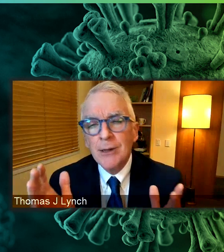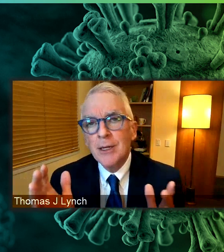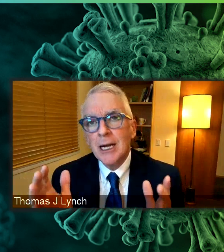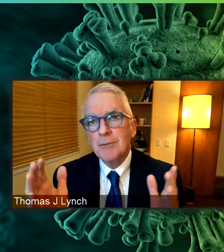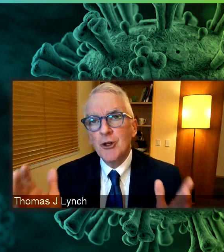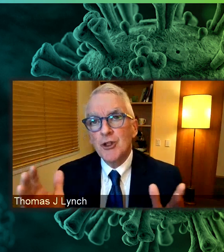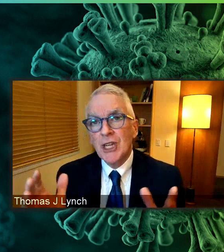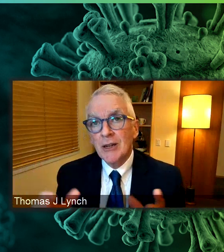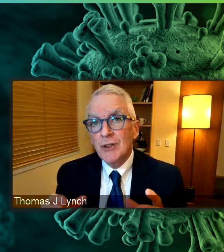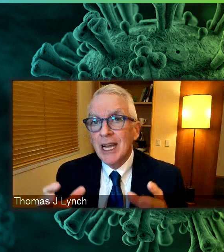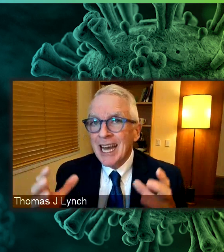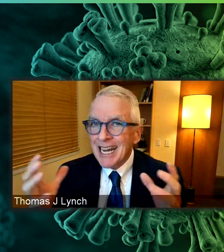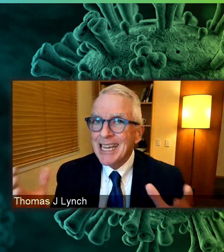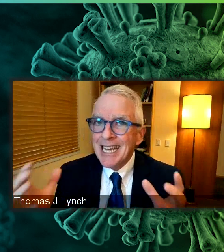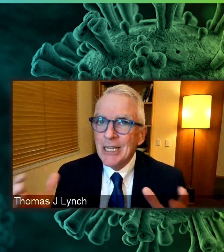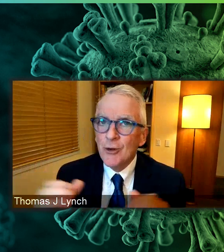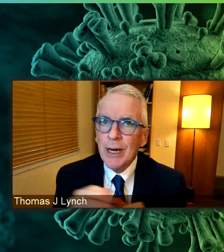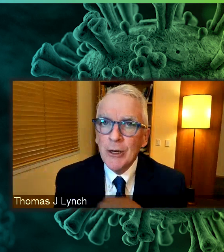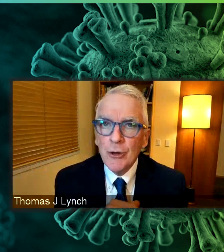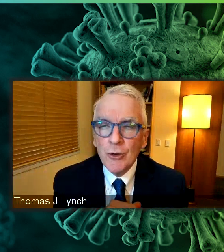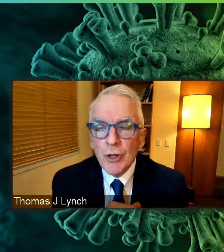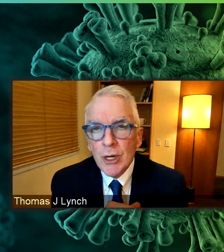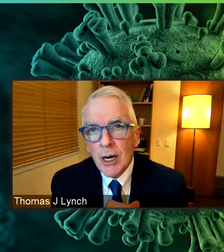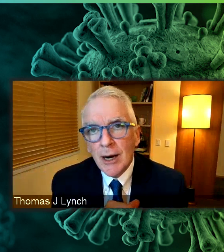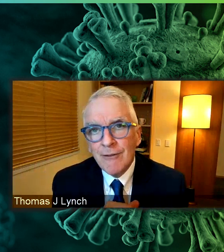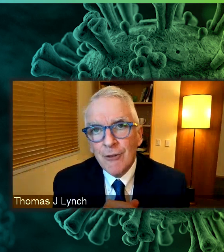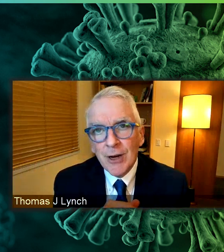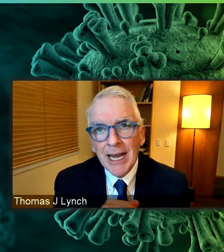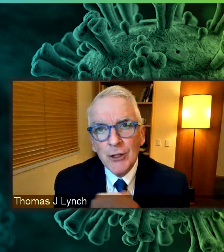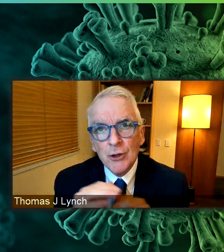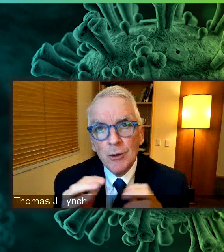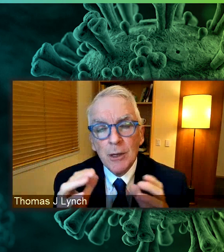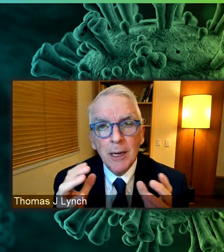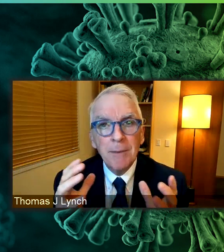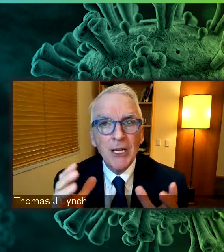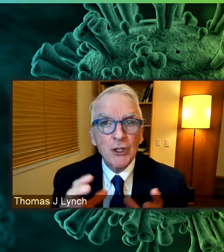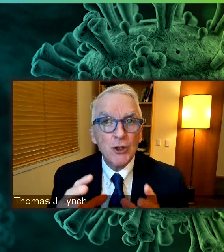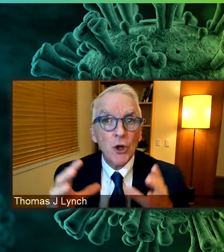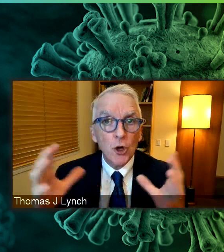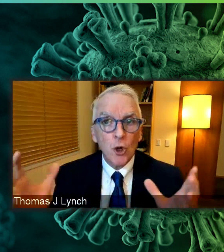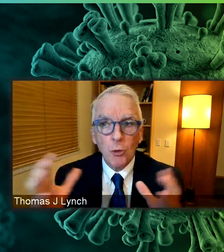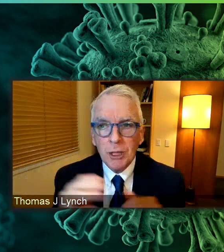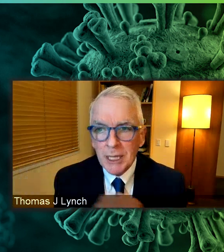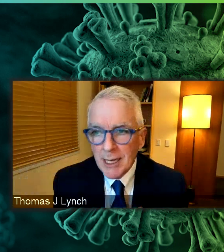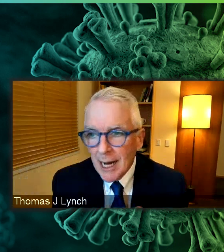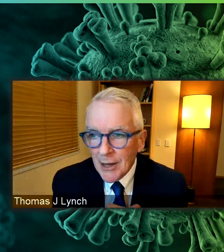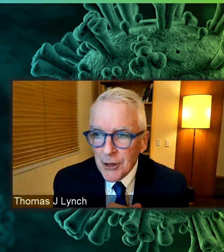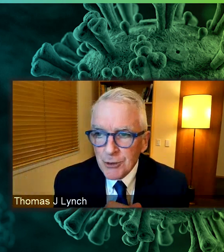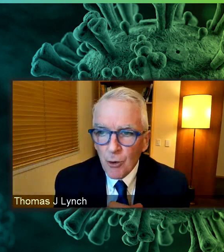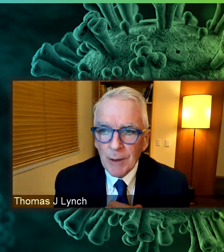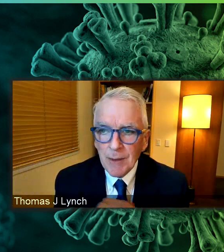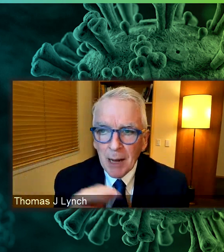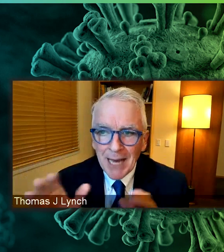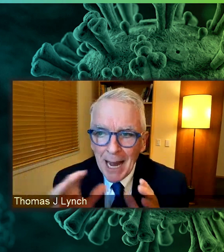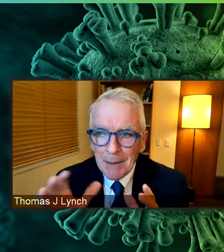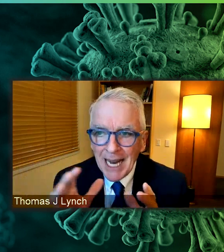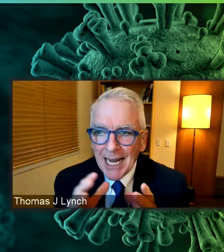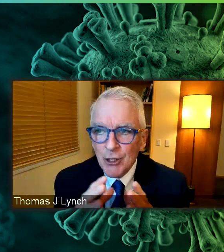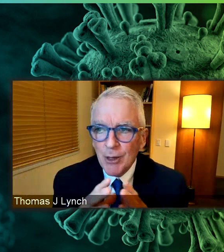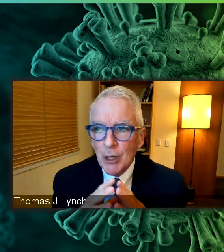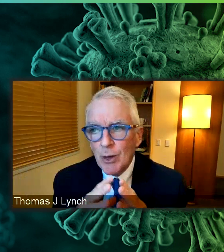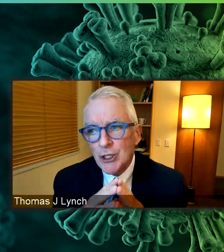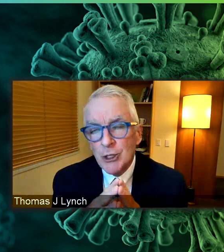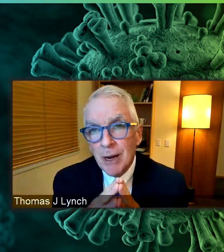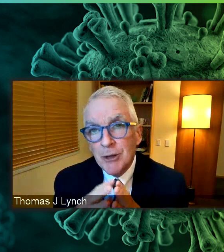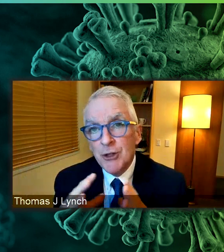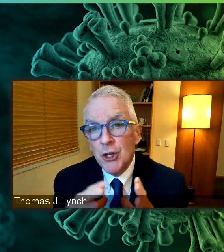Seattle and Puget Sound. And I think it's great news for cancer patients globally at this point. I'll be happy to